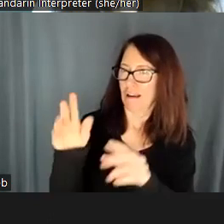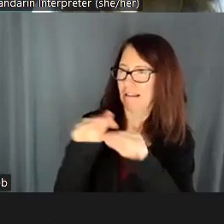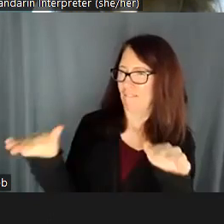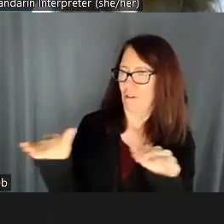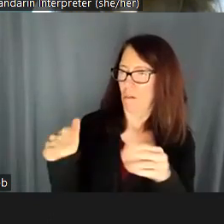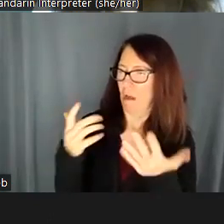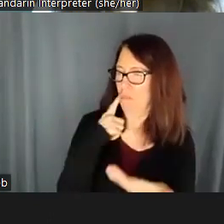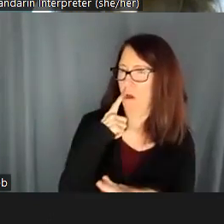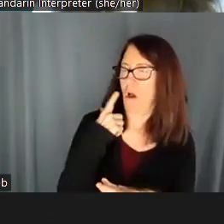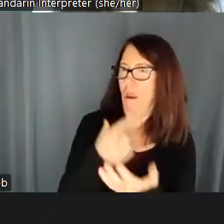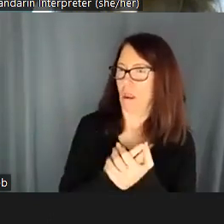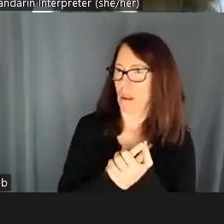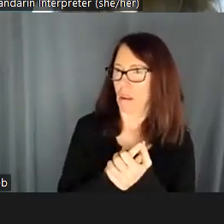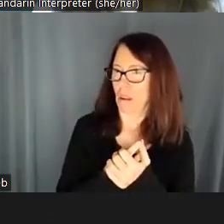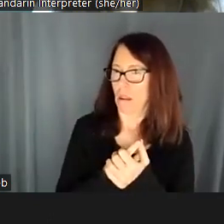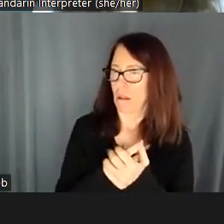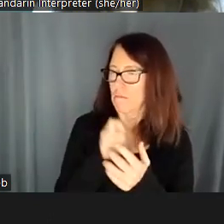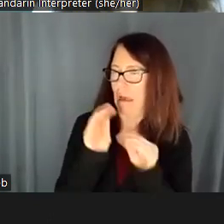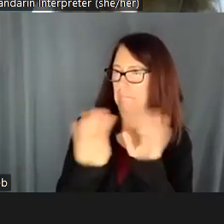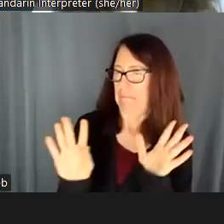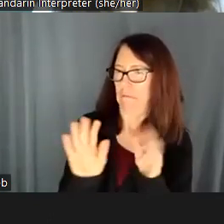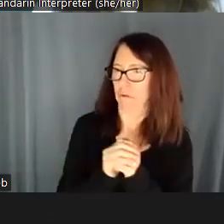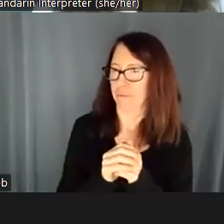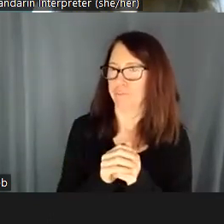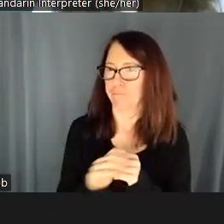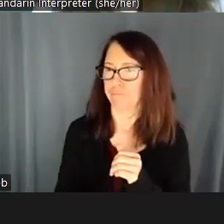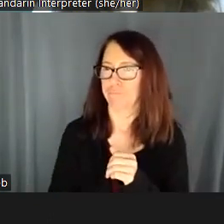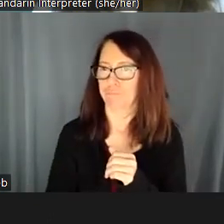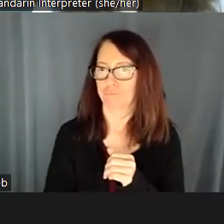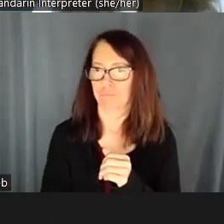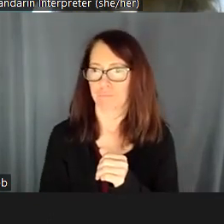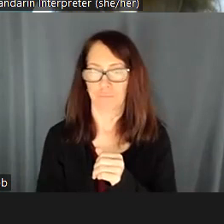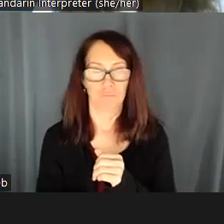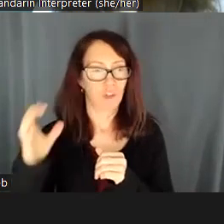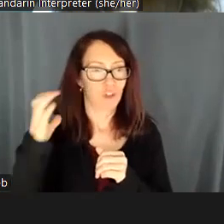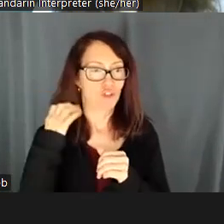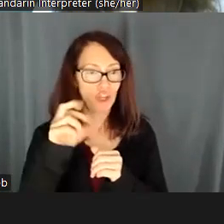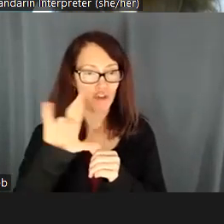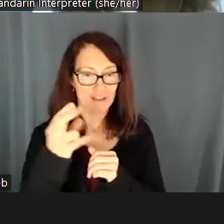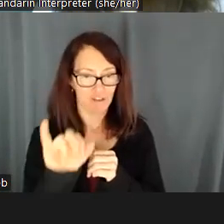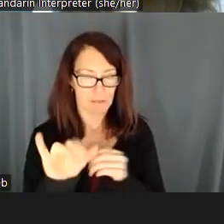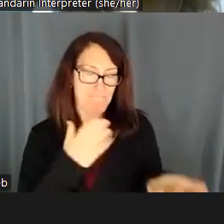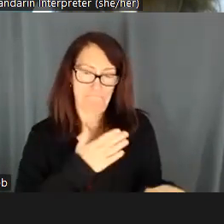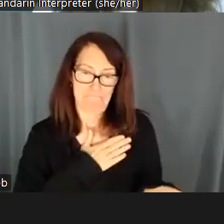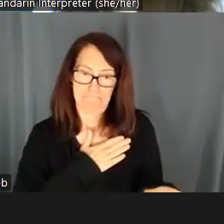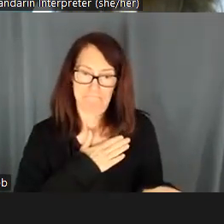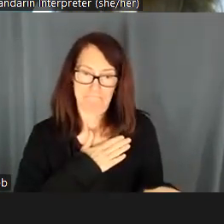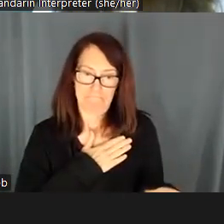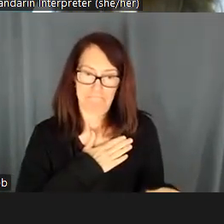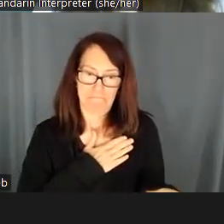My belief about this and this may be a question, you know, that we should put down that could be answered through technical, you know,